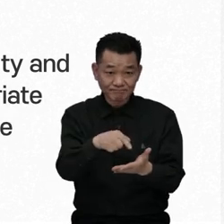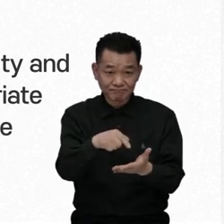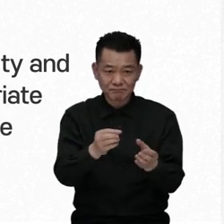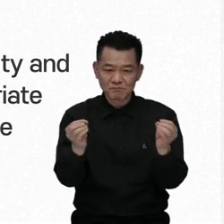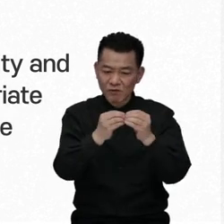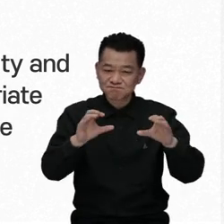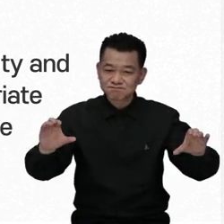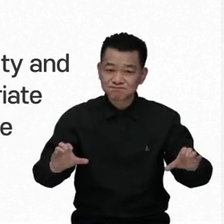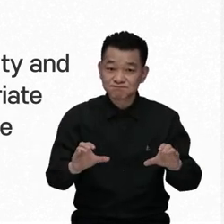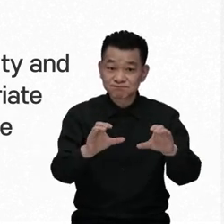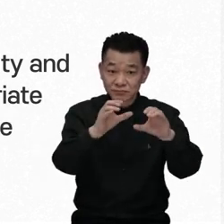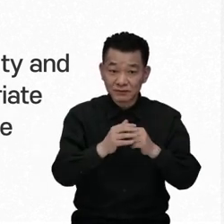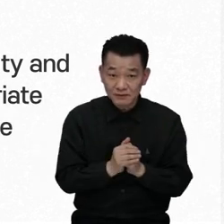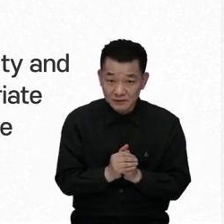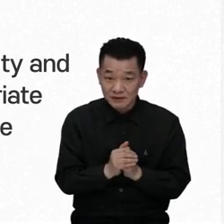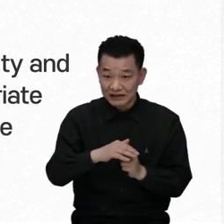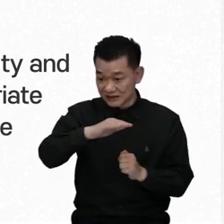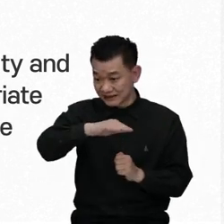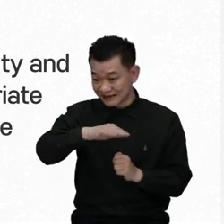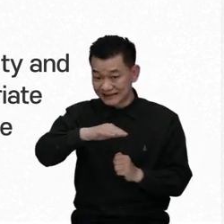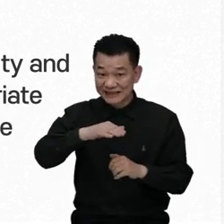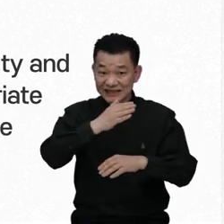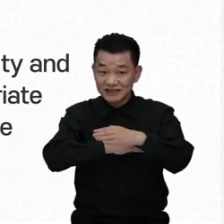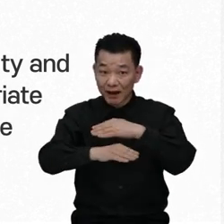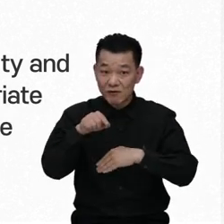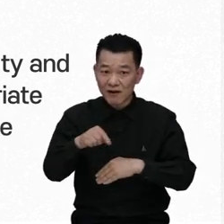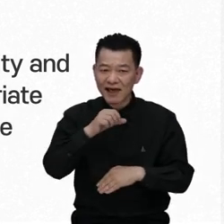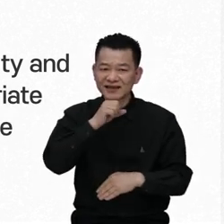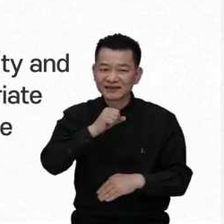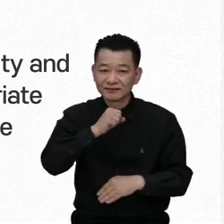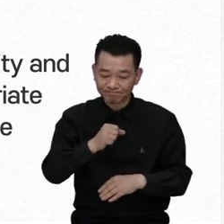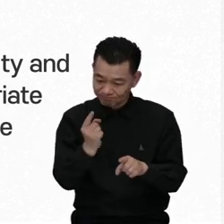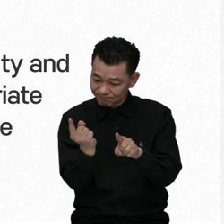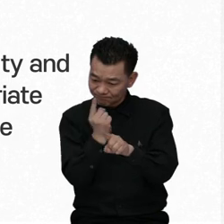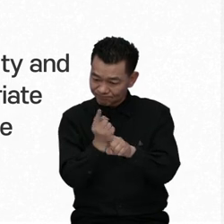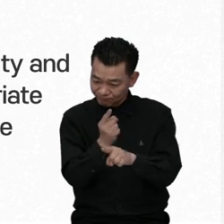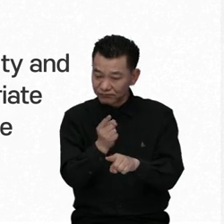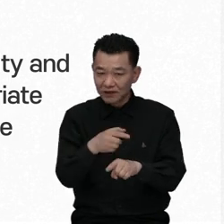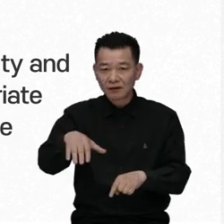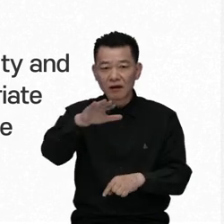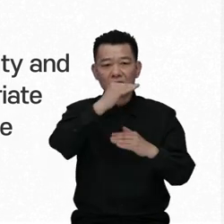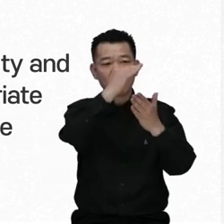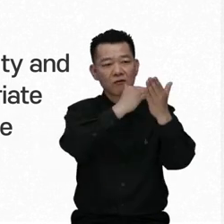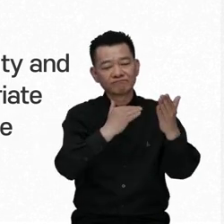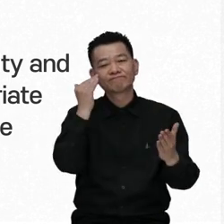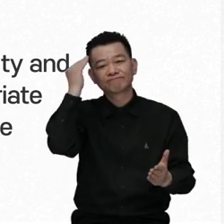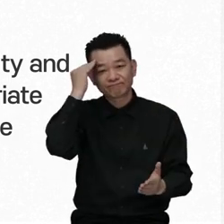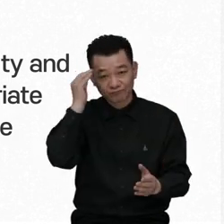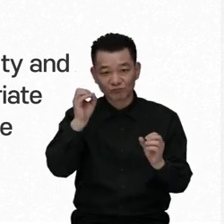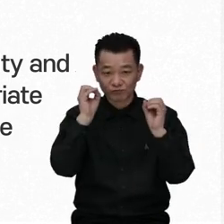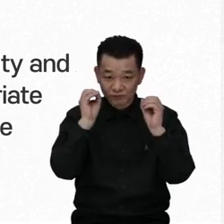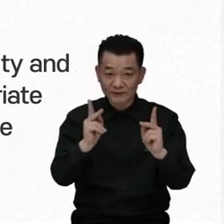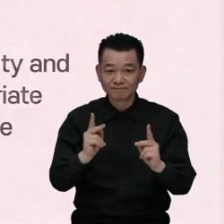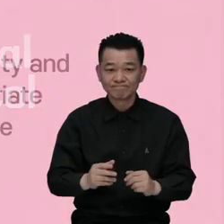and age-appropriate assistance to realize that right. Okay, I see.